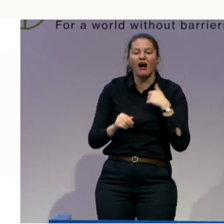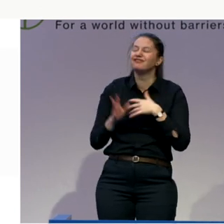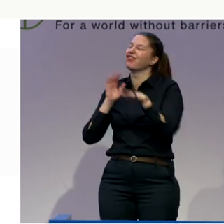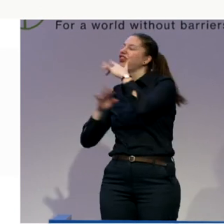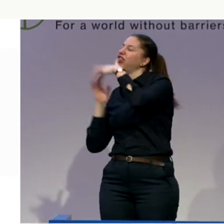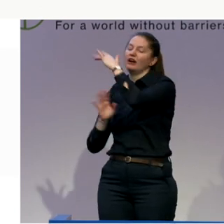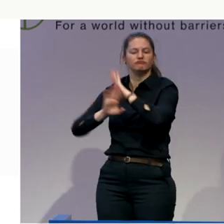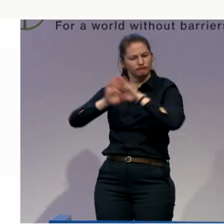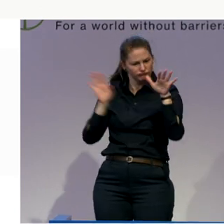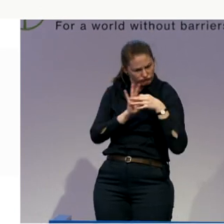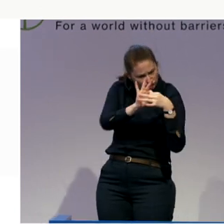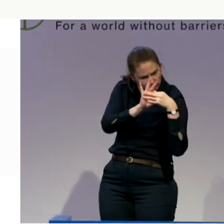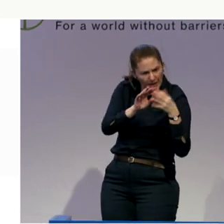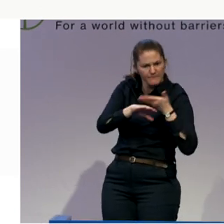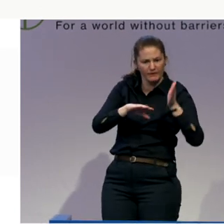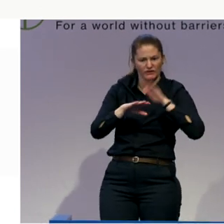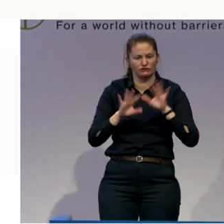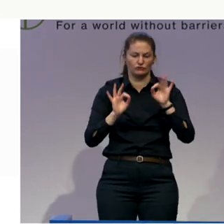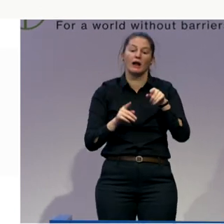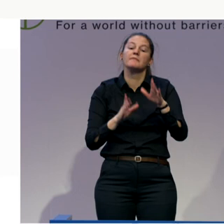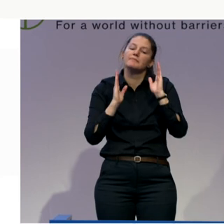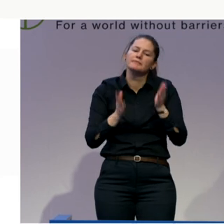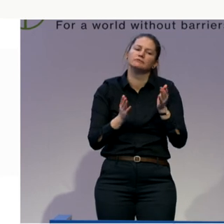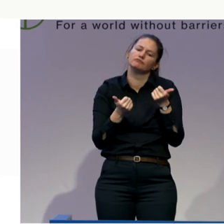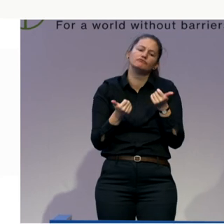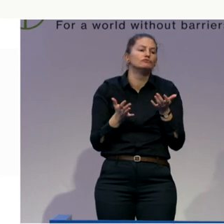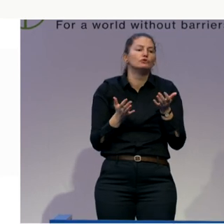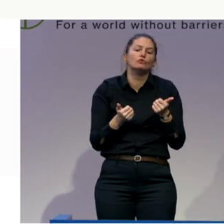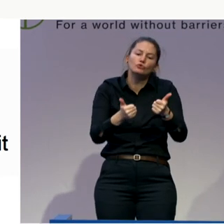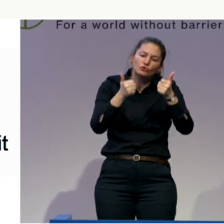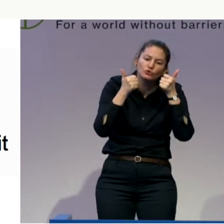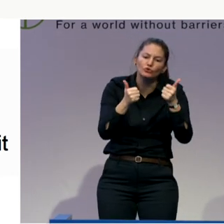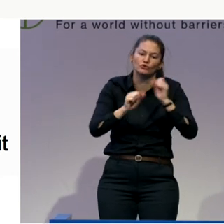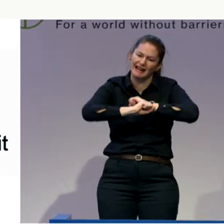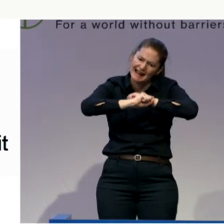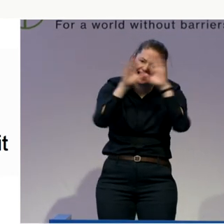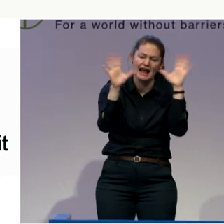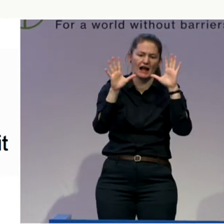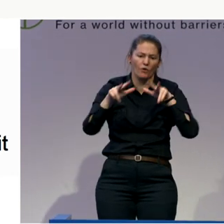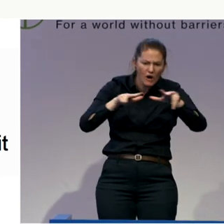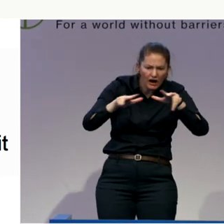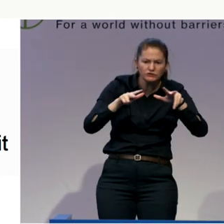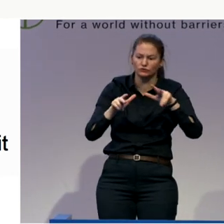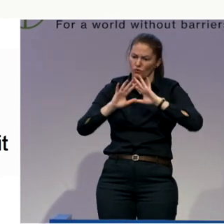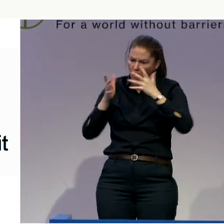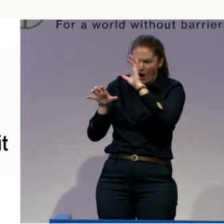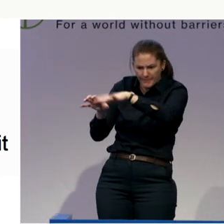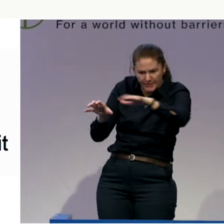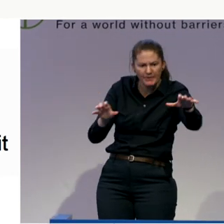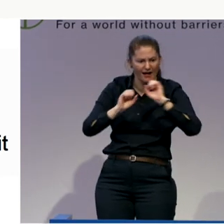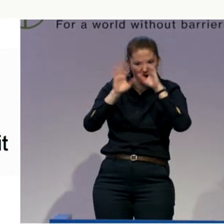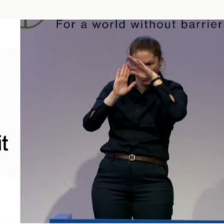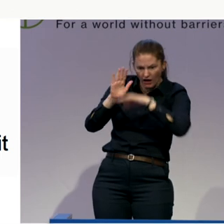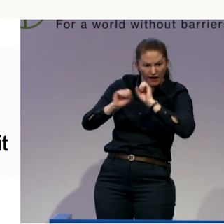living arrangement to make it work. And remember, it's new. We've never done this before. You may have seen Downton